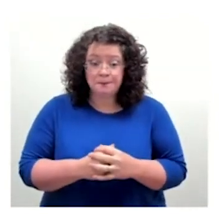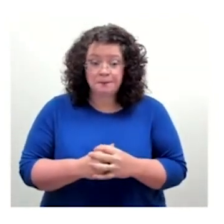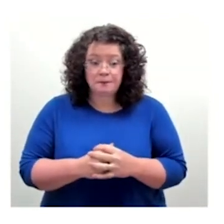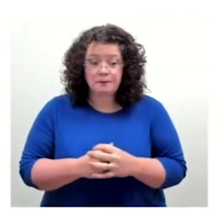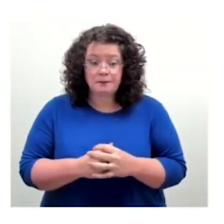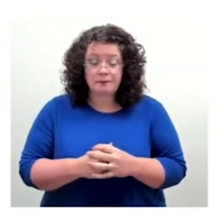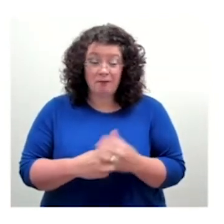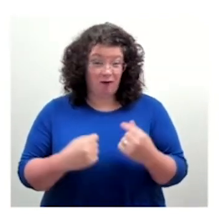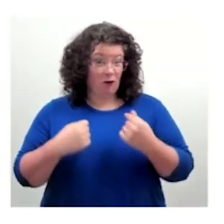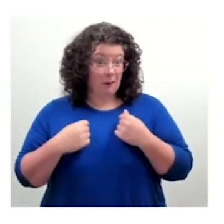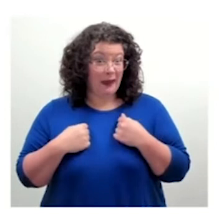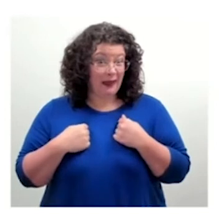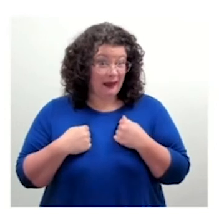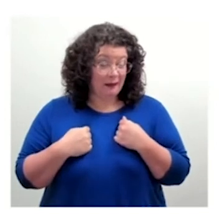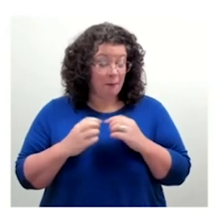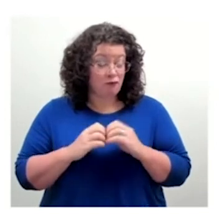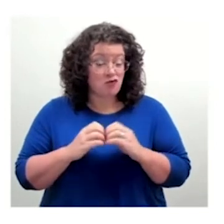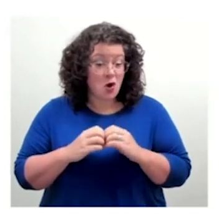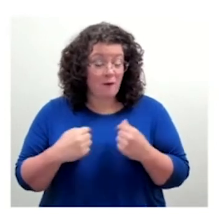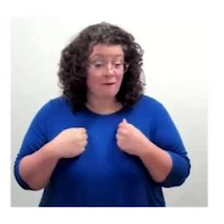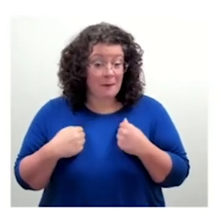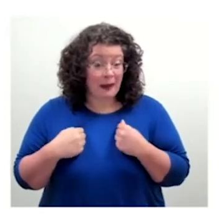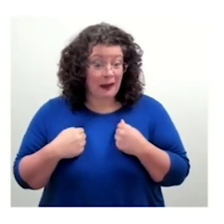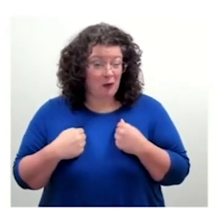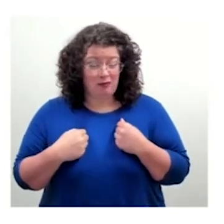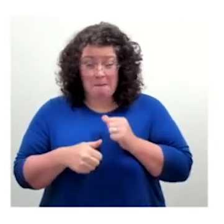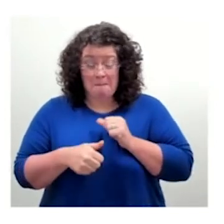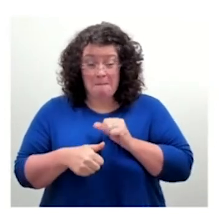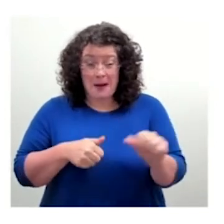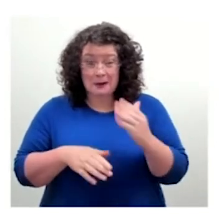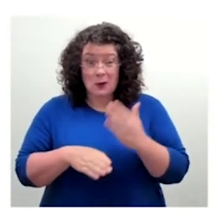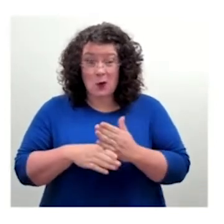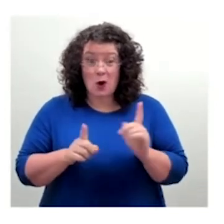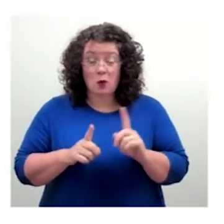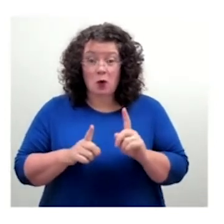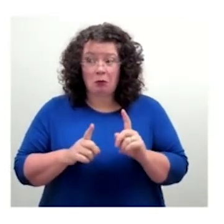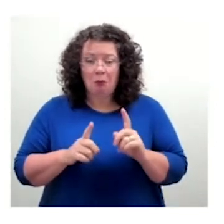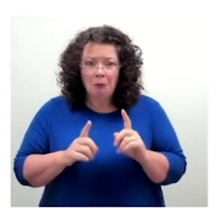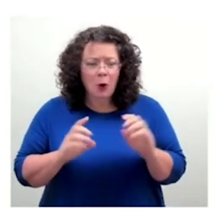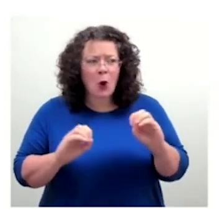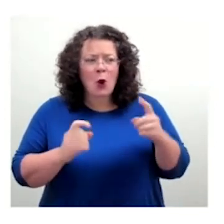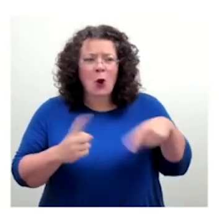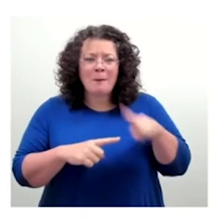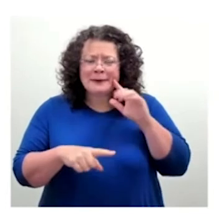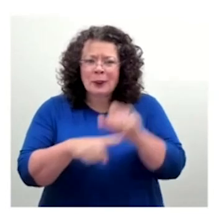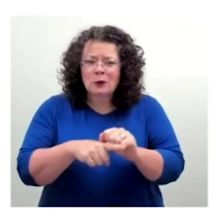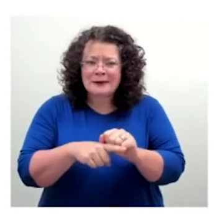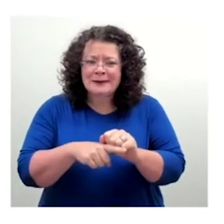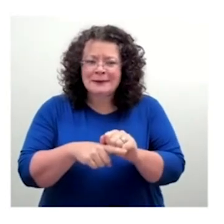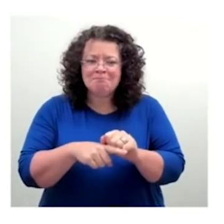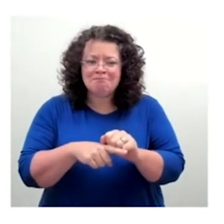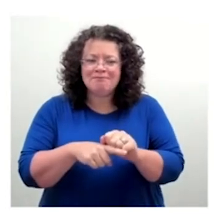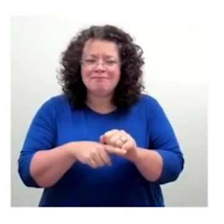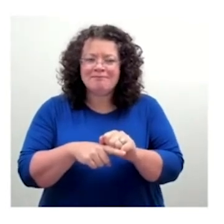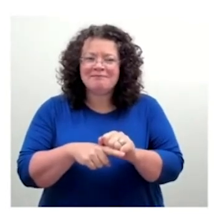think generally that applies to design, you know, that's when you know you've done good design, when people just use it and that's it. Yeah.